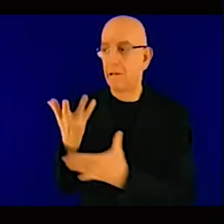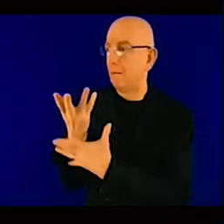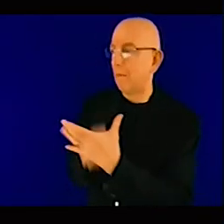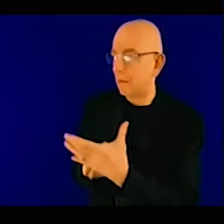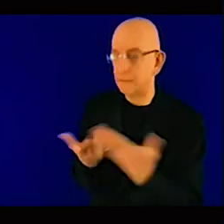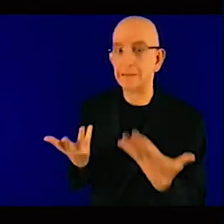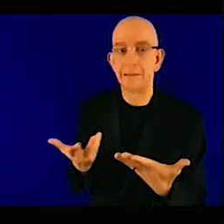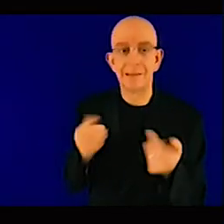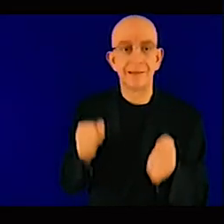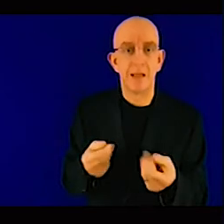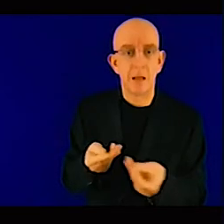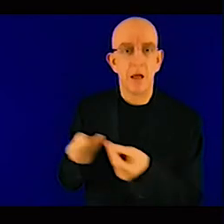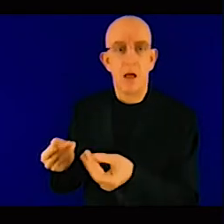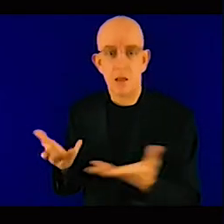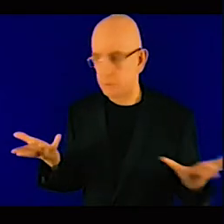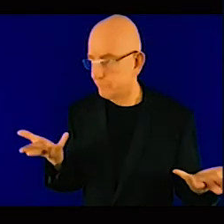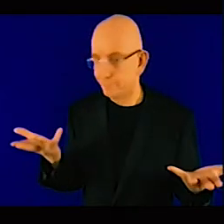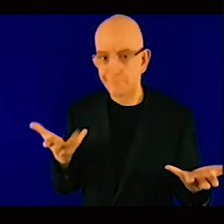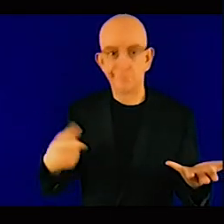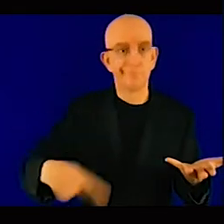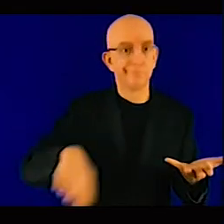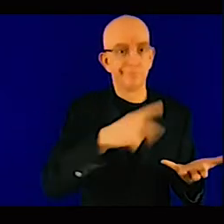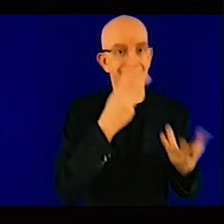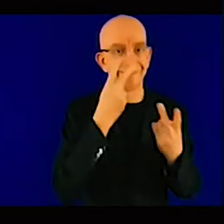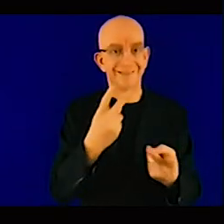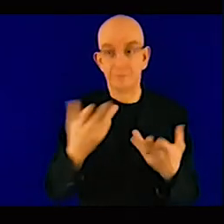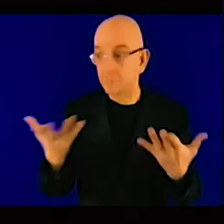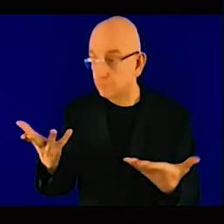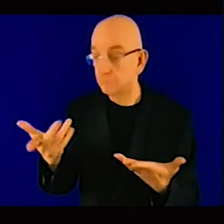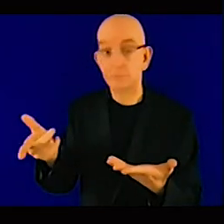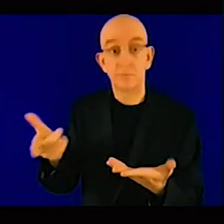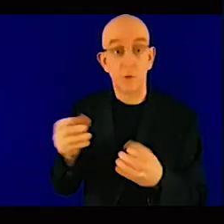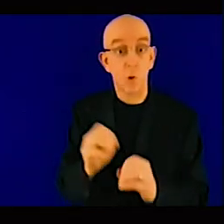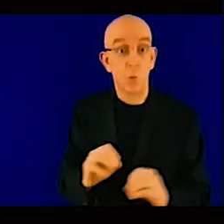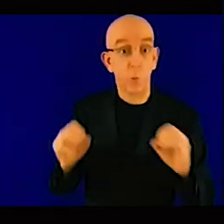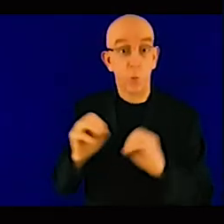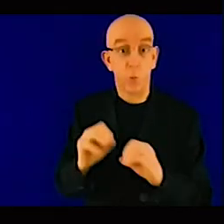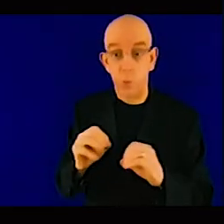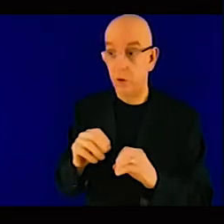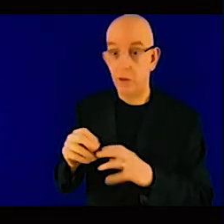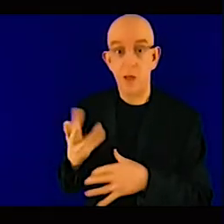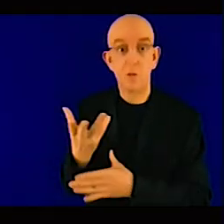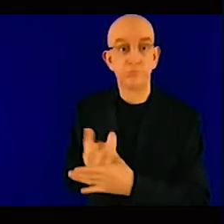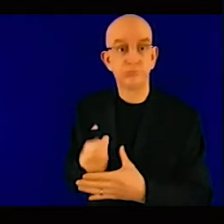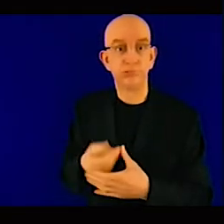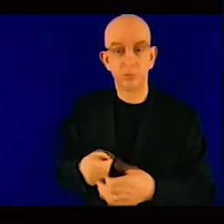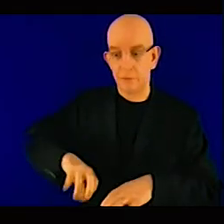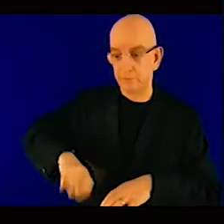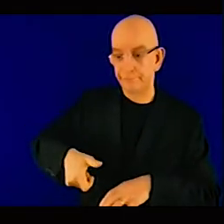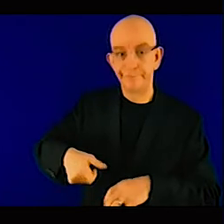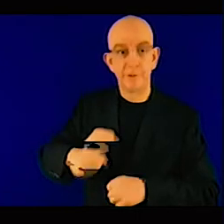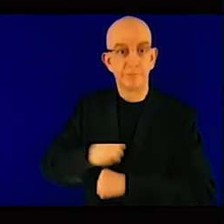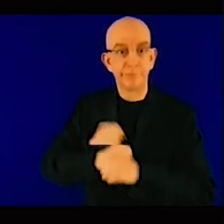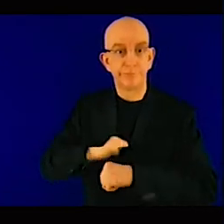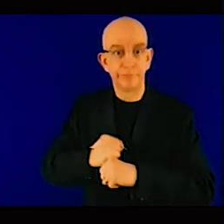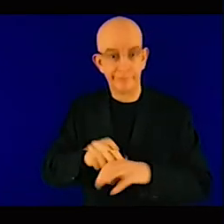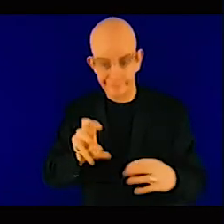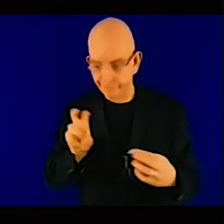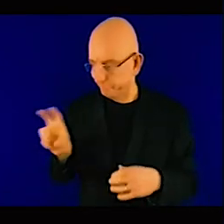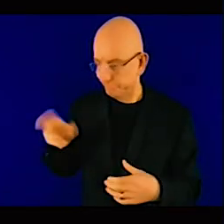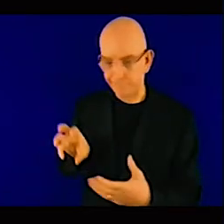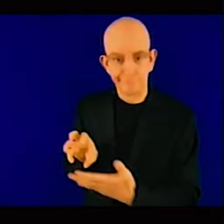implementation of the actions, energy is a key element. And in, in, in, in, in to the, to the unique